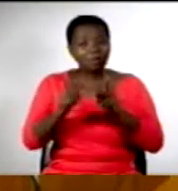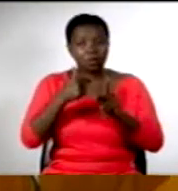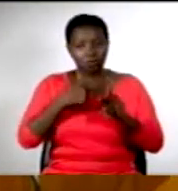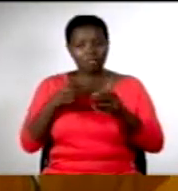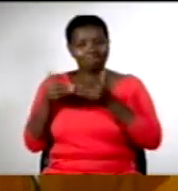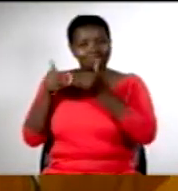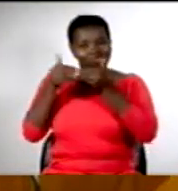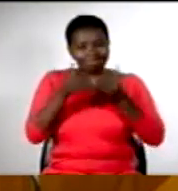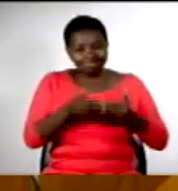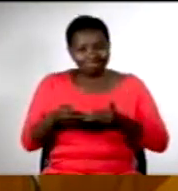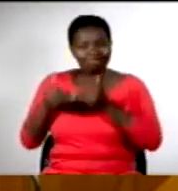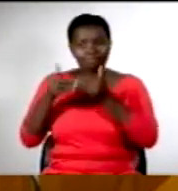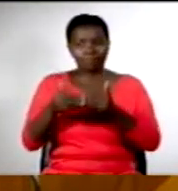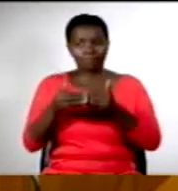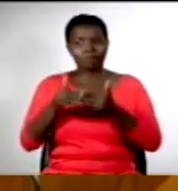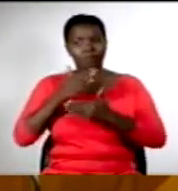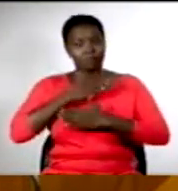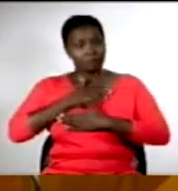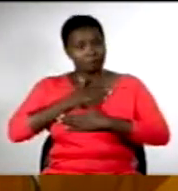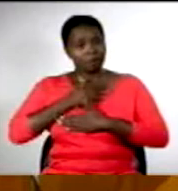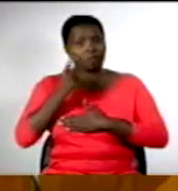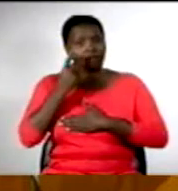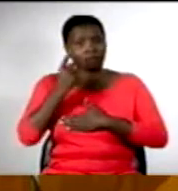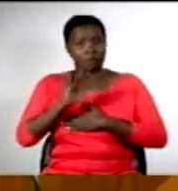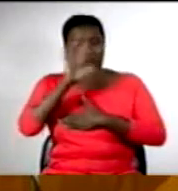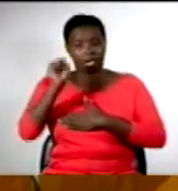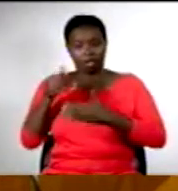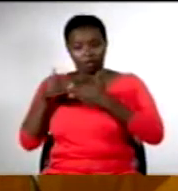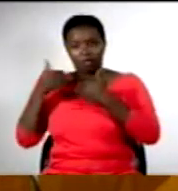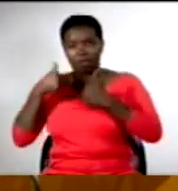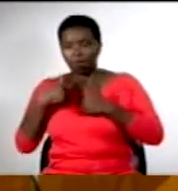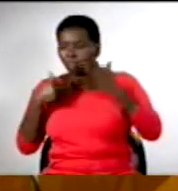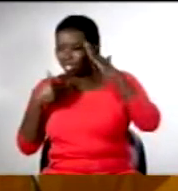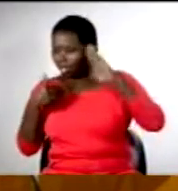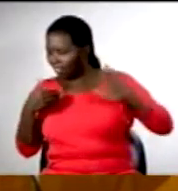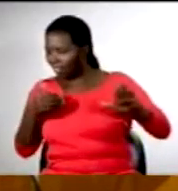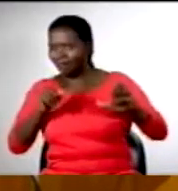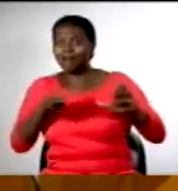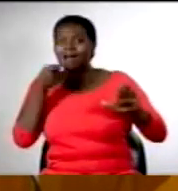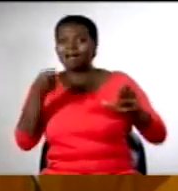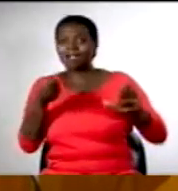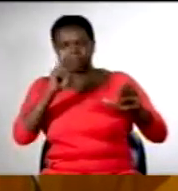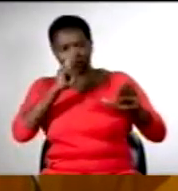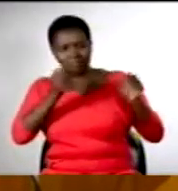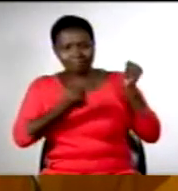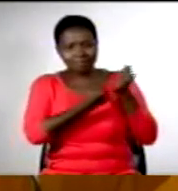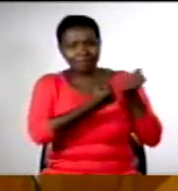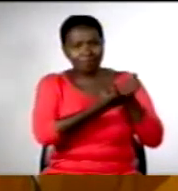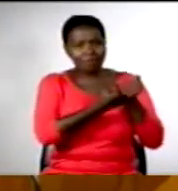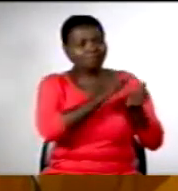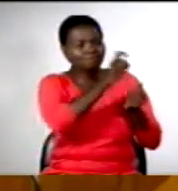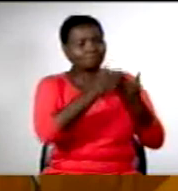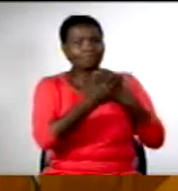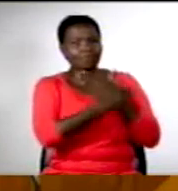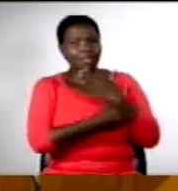want a caring democracy for ourselves, cannot be blind to the suffering of other Africans. And this floor